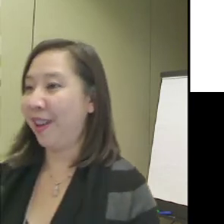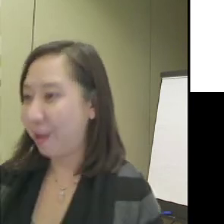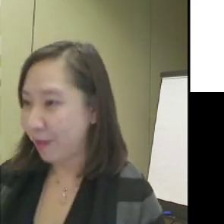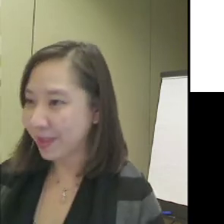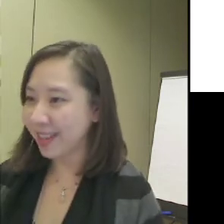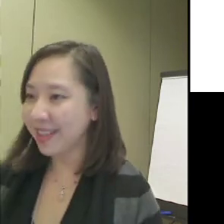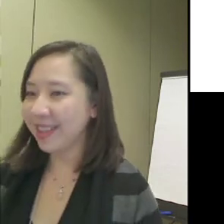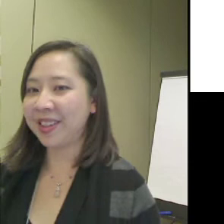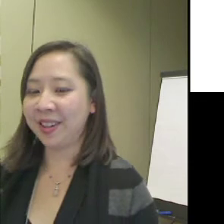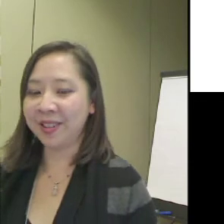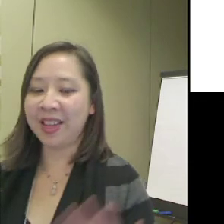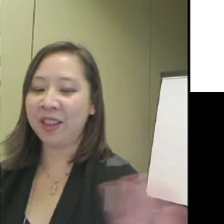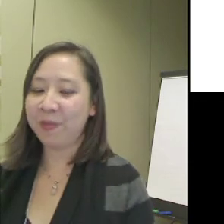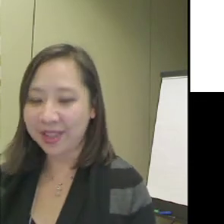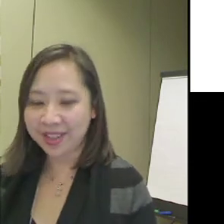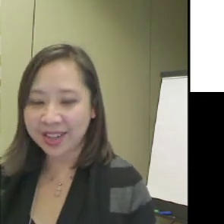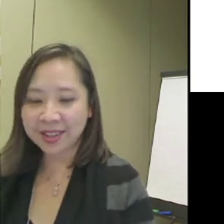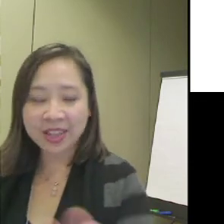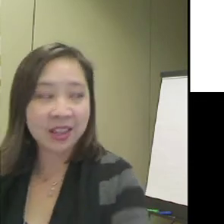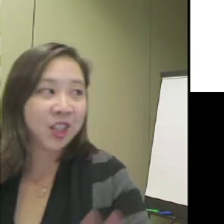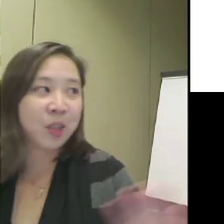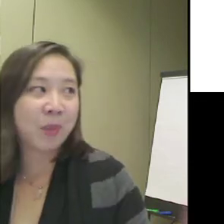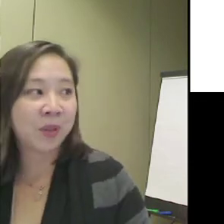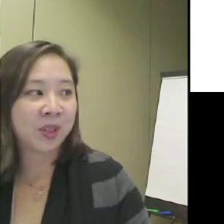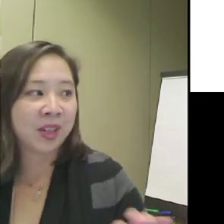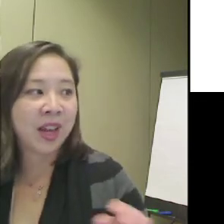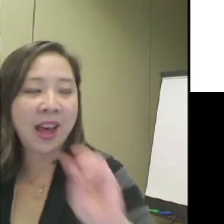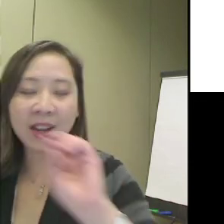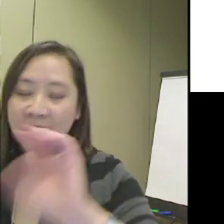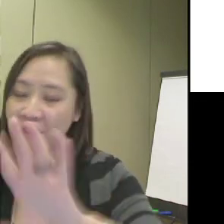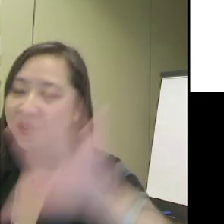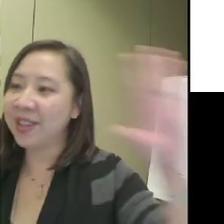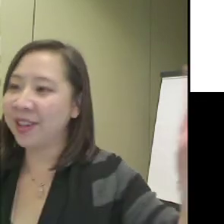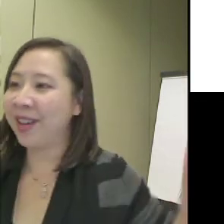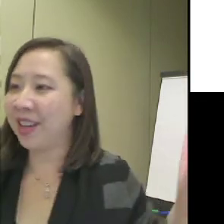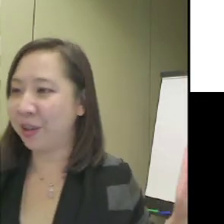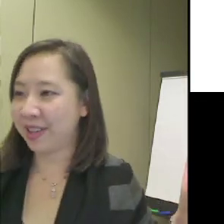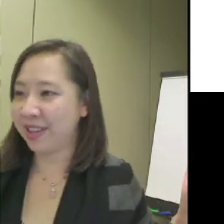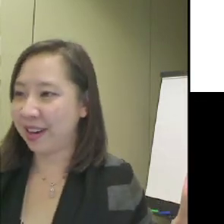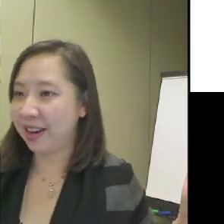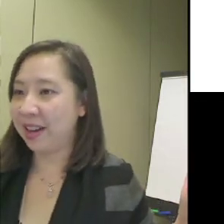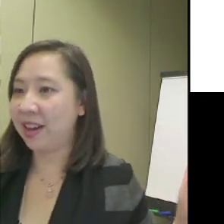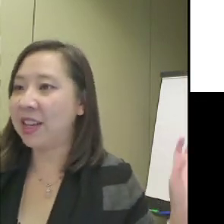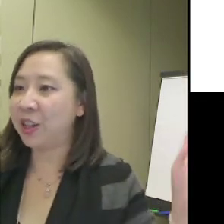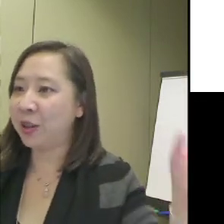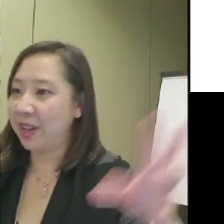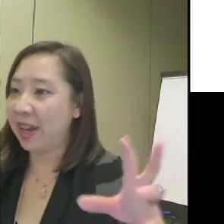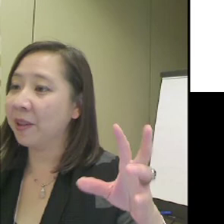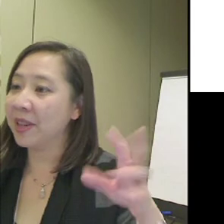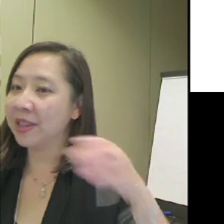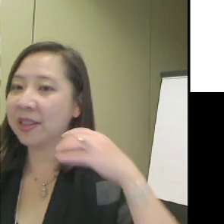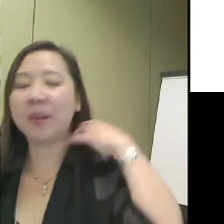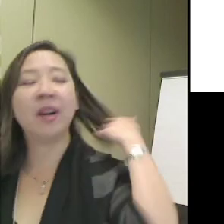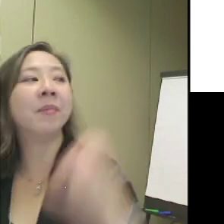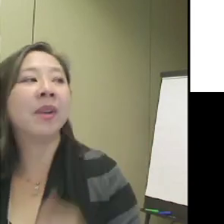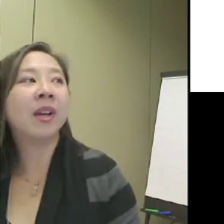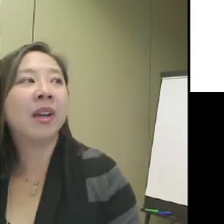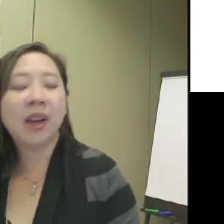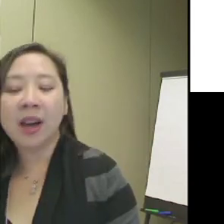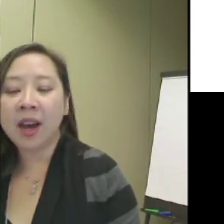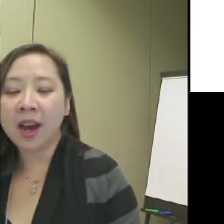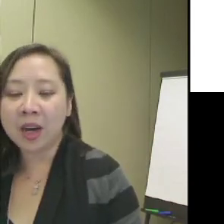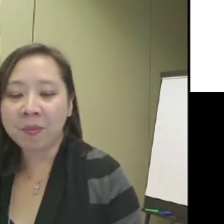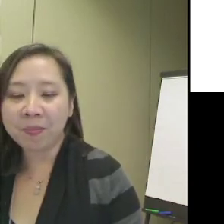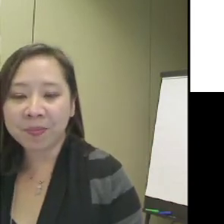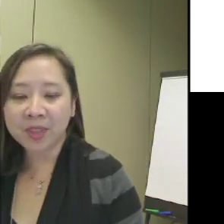is also on our website. It's also at the front desk. And this is posted at every single entrance area into the galleries as well.